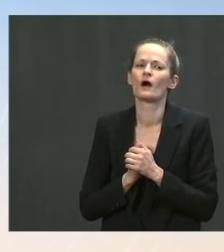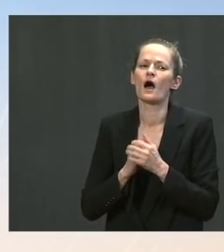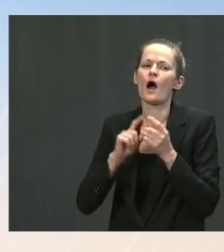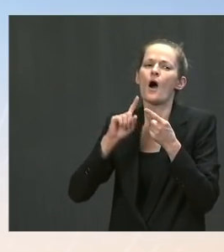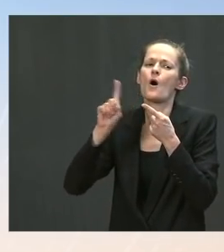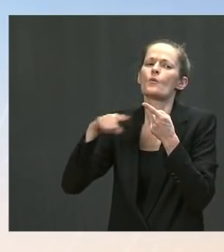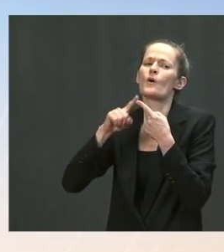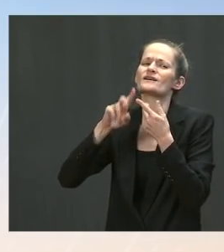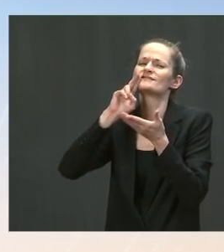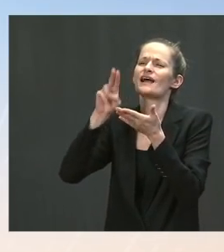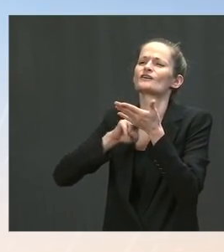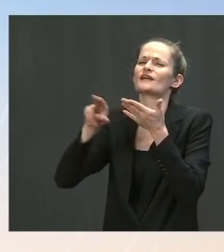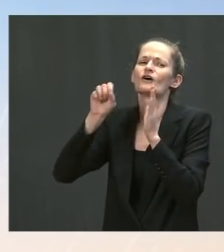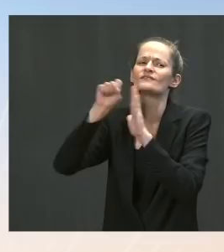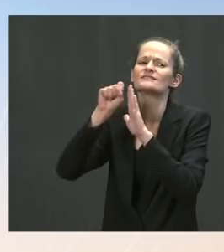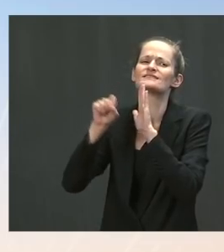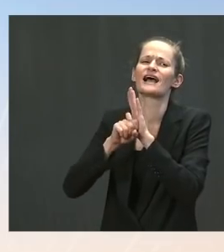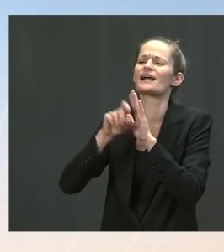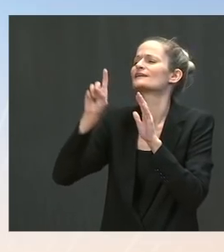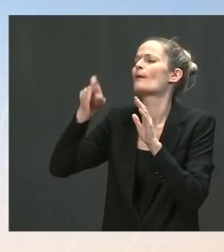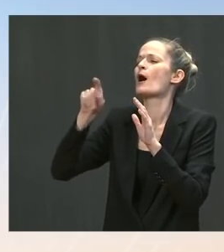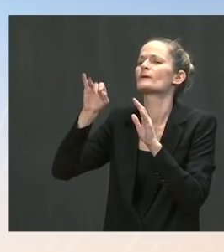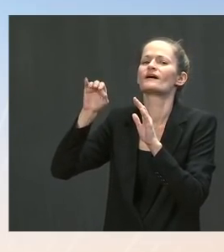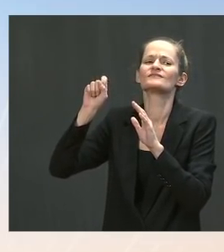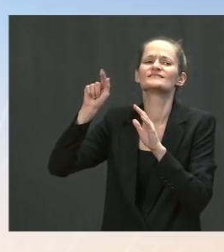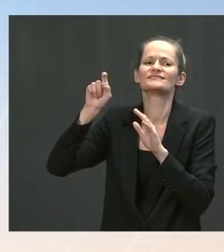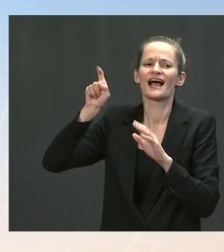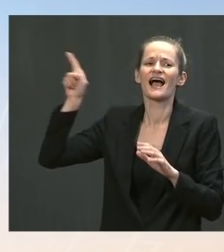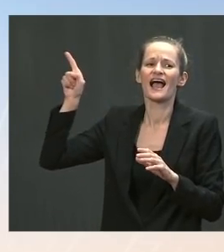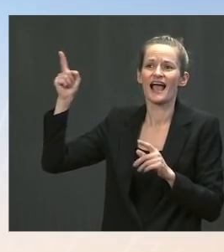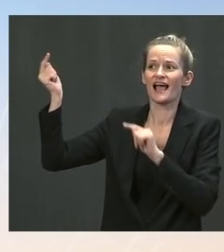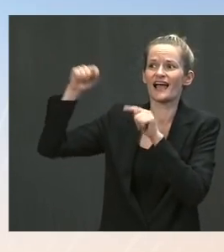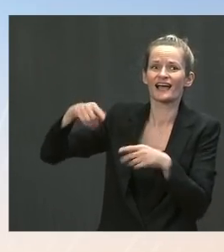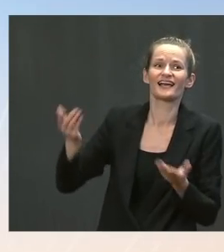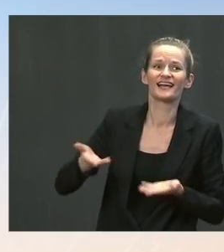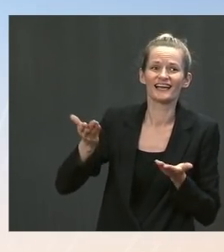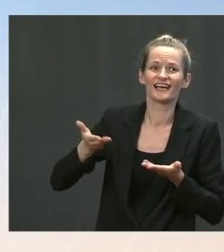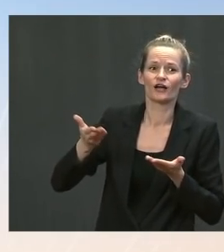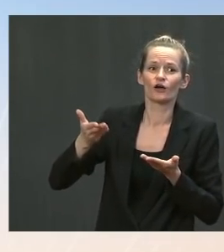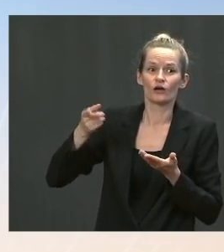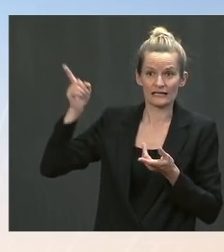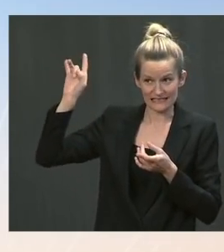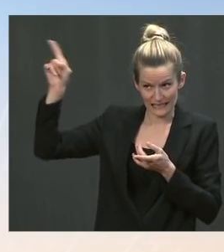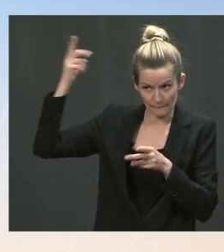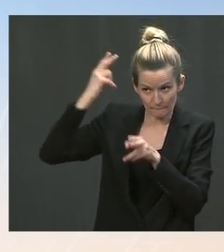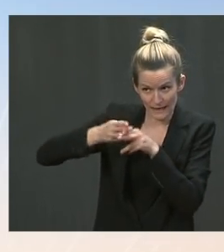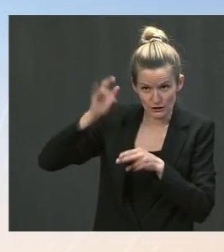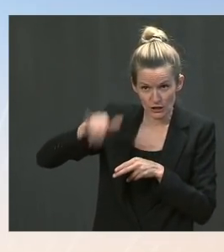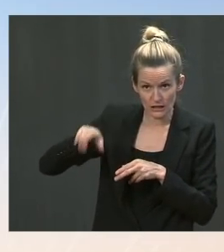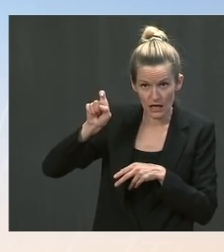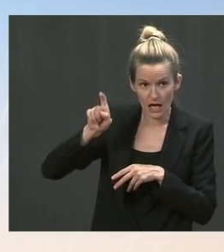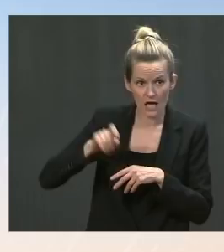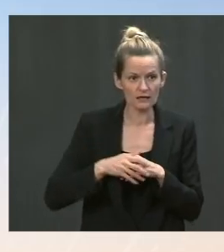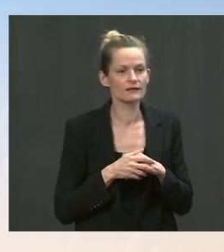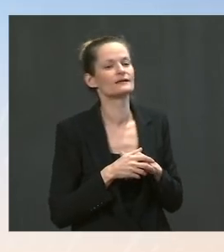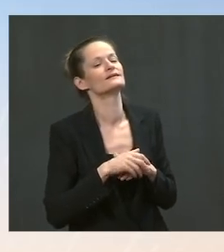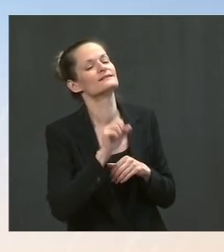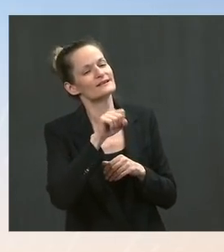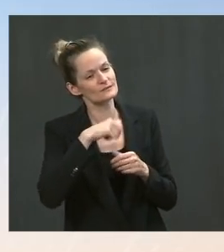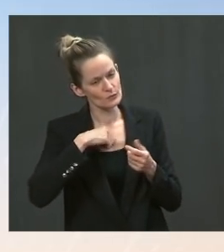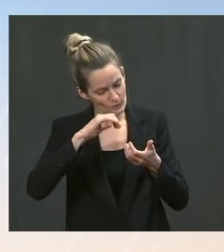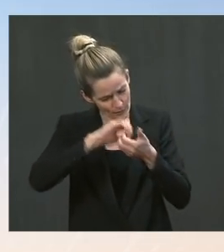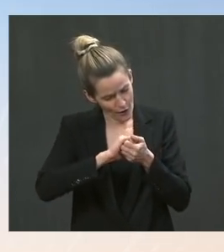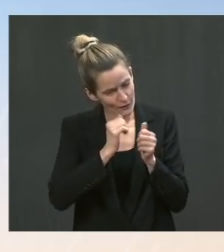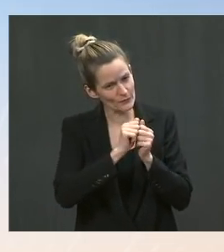Ms. Yeah, it's a great question. I would point you to the government of India and see if they have more updates. But we are eager to continue to be partners with them, to